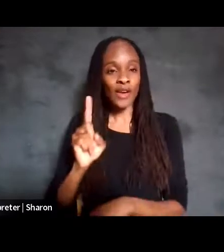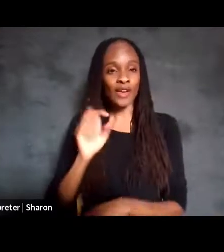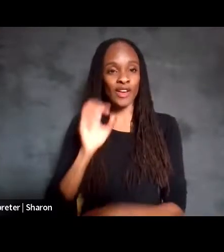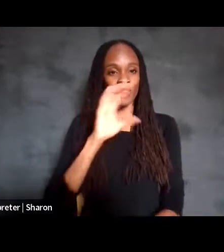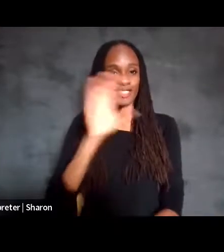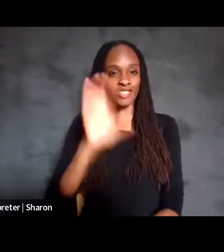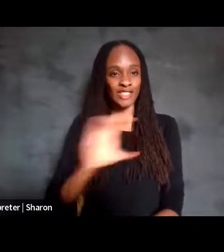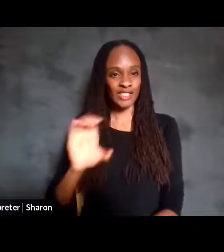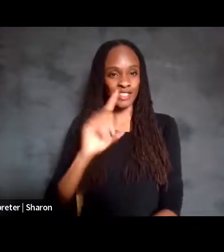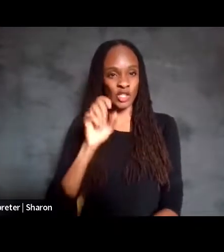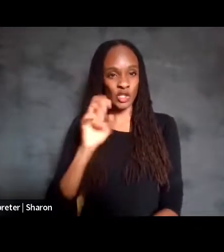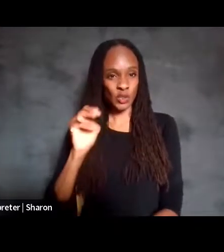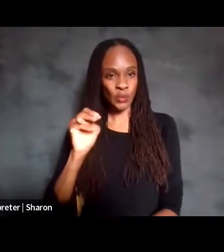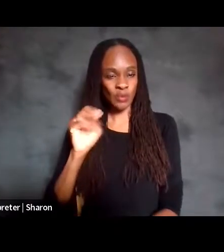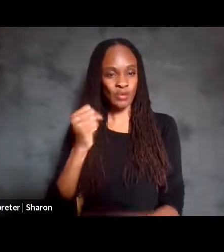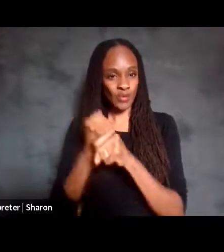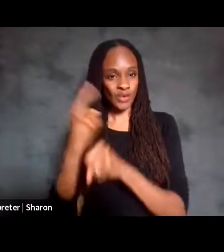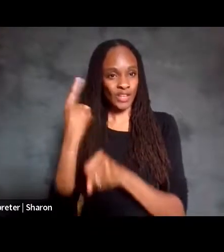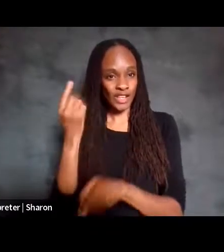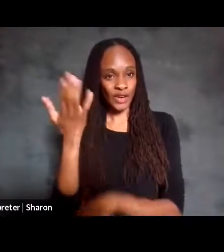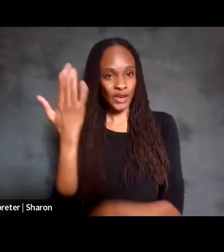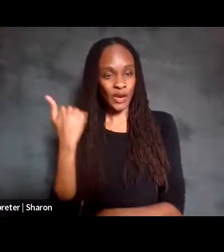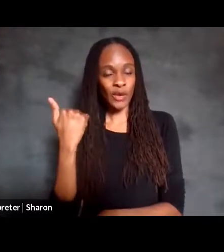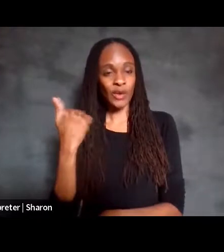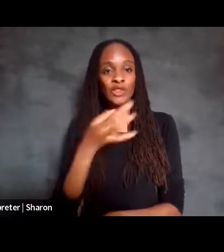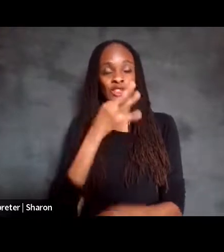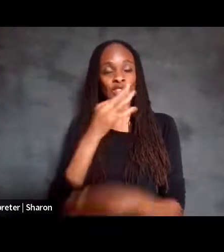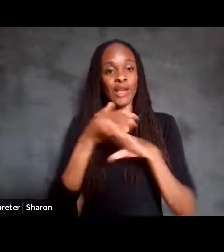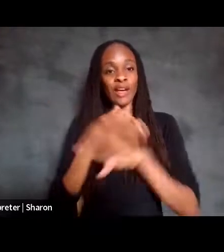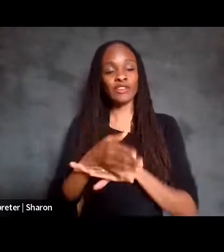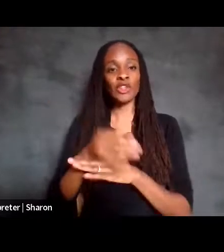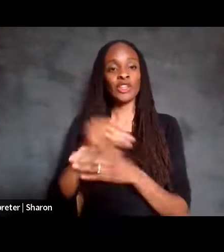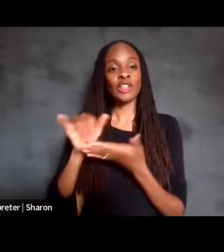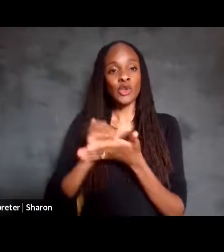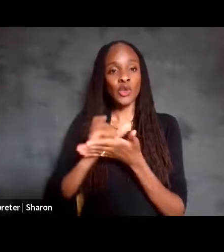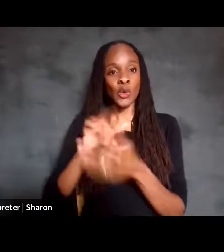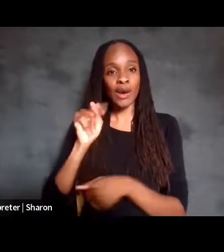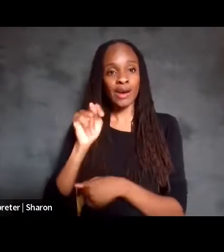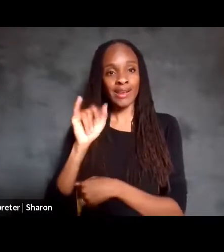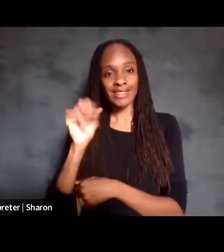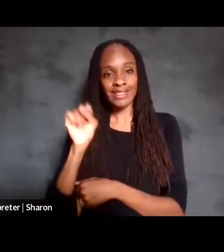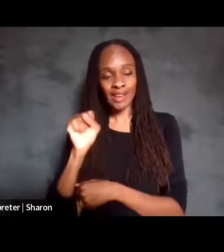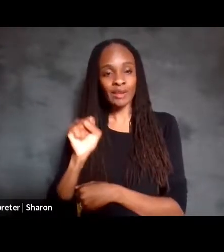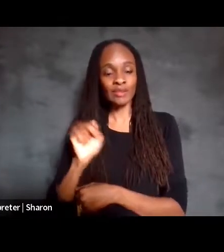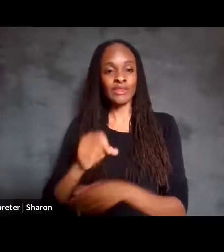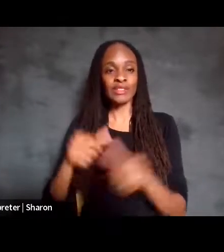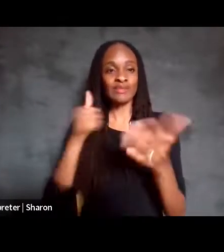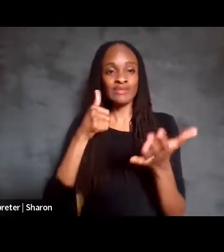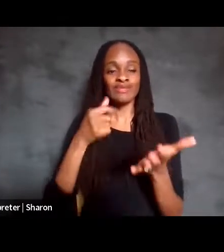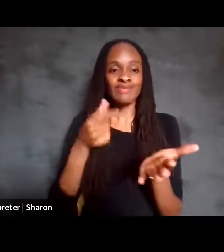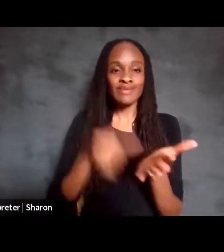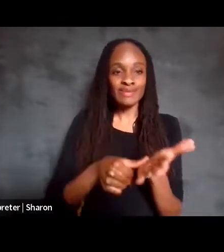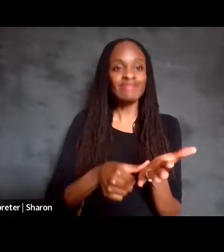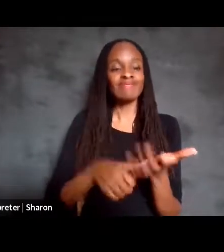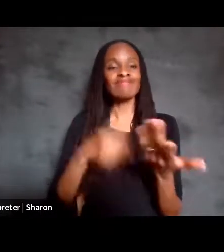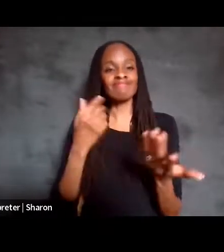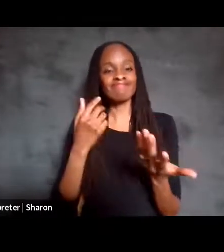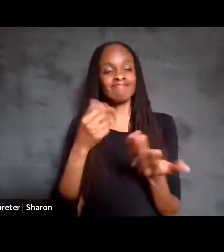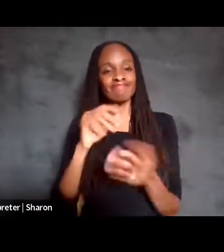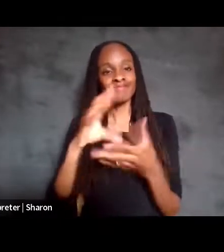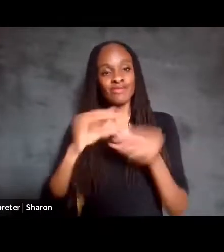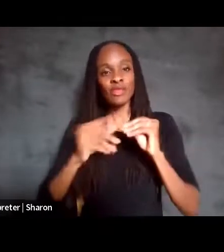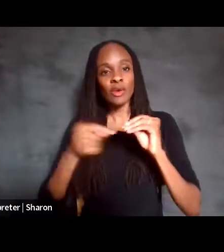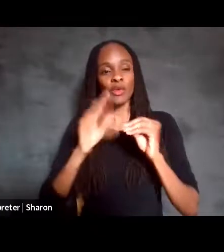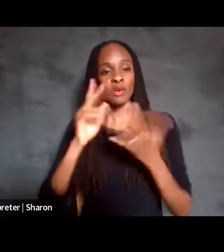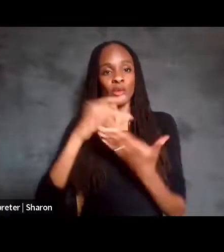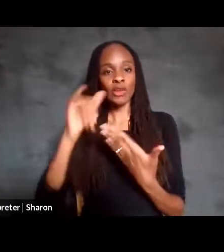ago, soon after the New York Times published the story on the project and the key role you have it. Not as